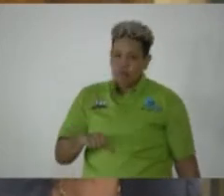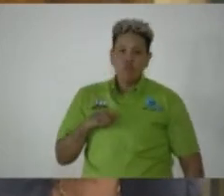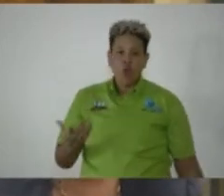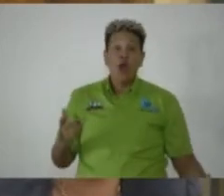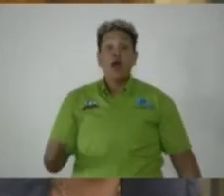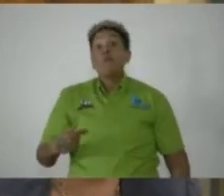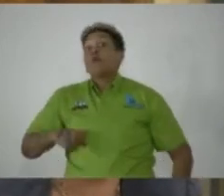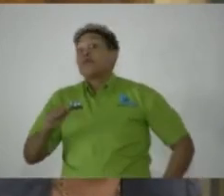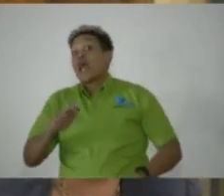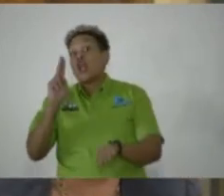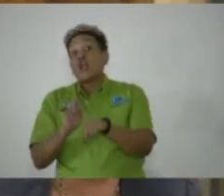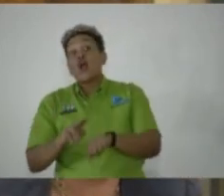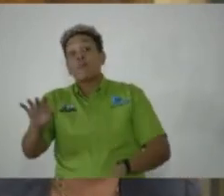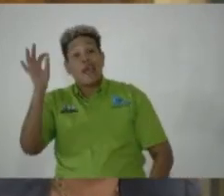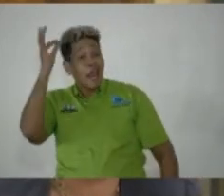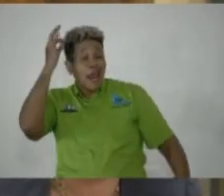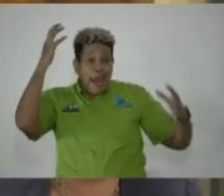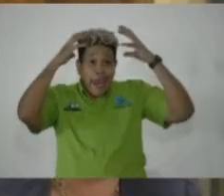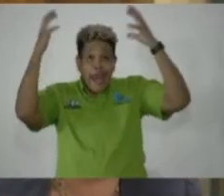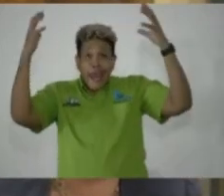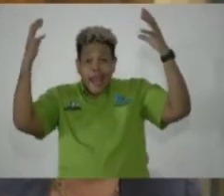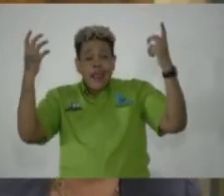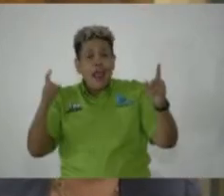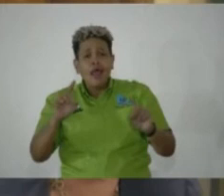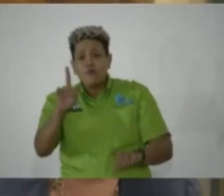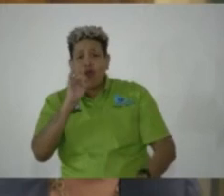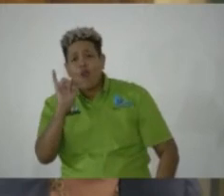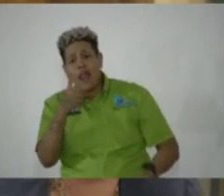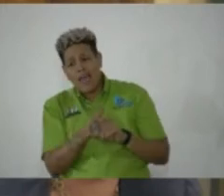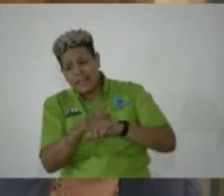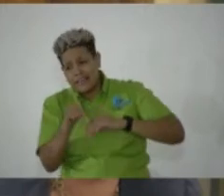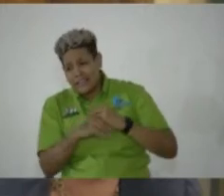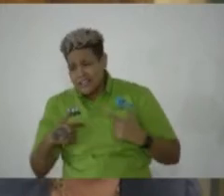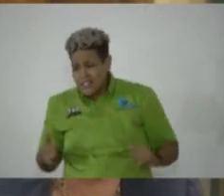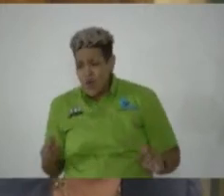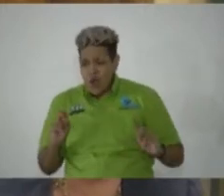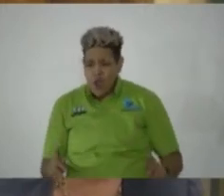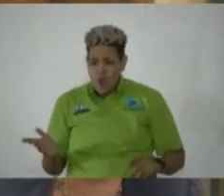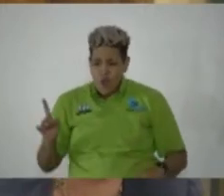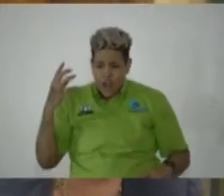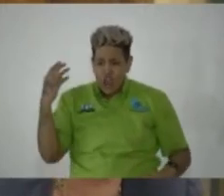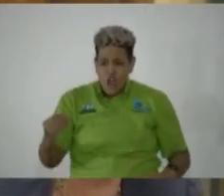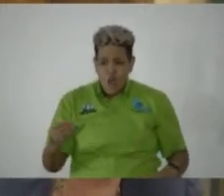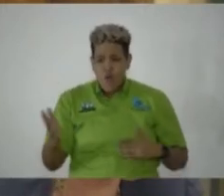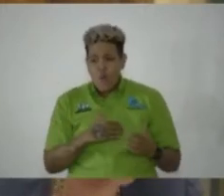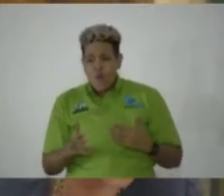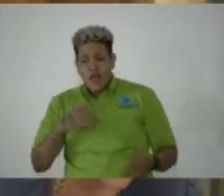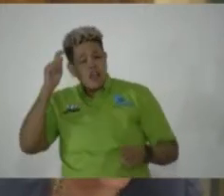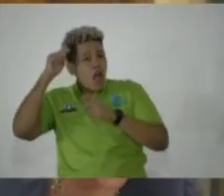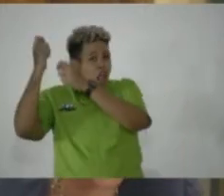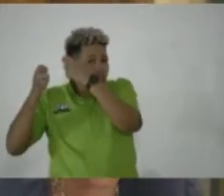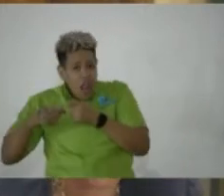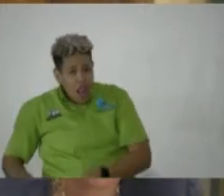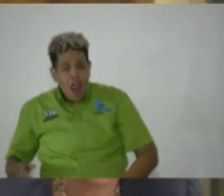can normalize their kinky hair so it can look like mine and it's still okay wherever they are, whether they want to do locks or